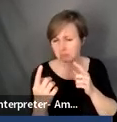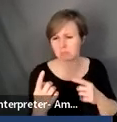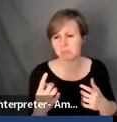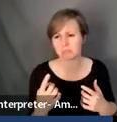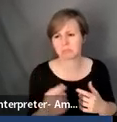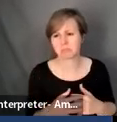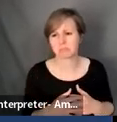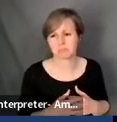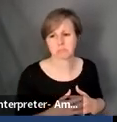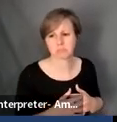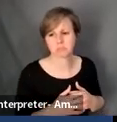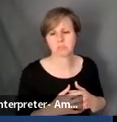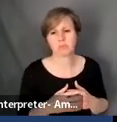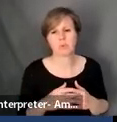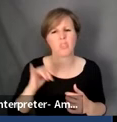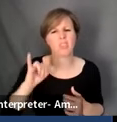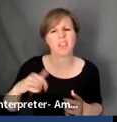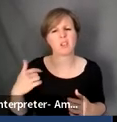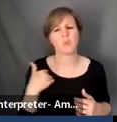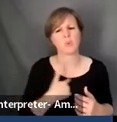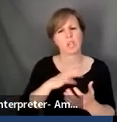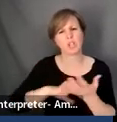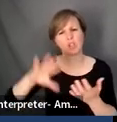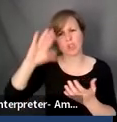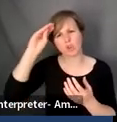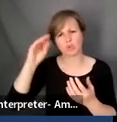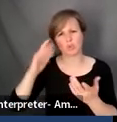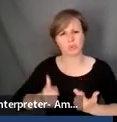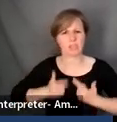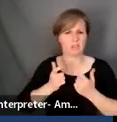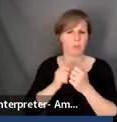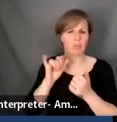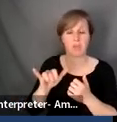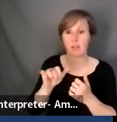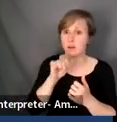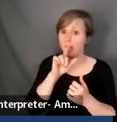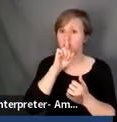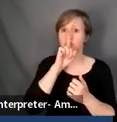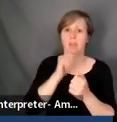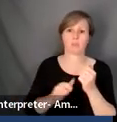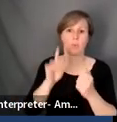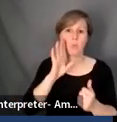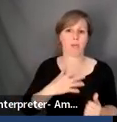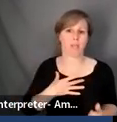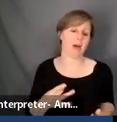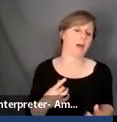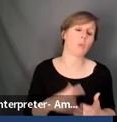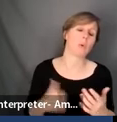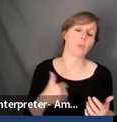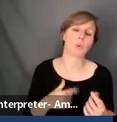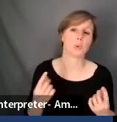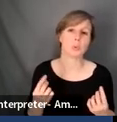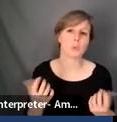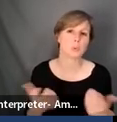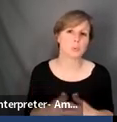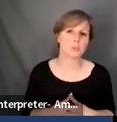we, um, we learn to live with that, that not everybody is going to like what we're doing. we were going swimming against